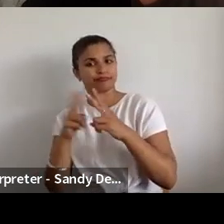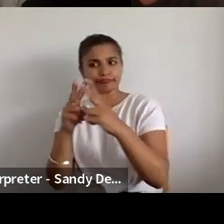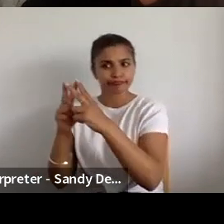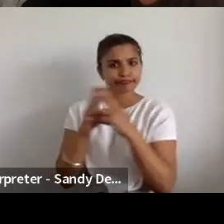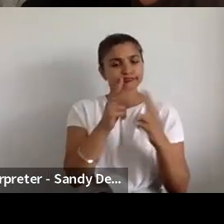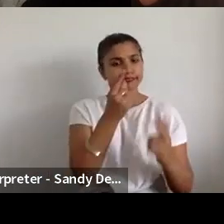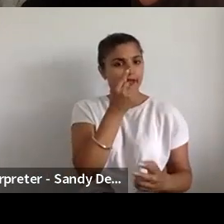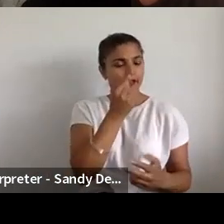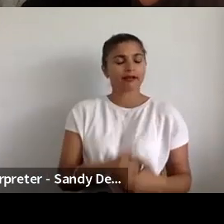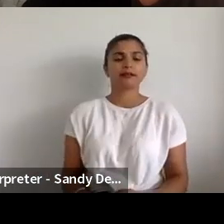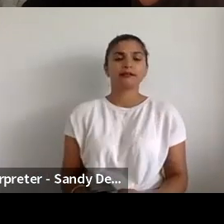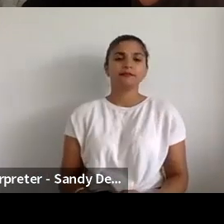well.